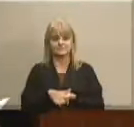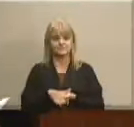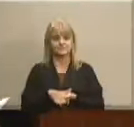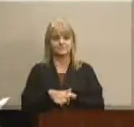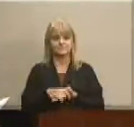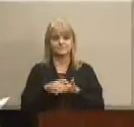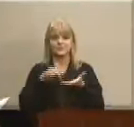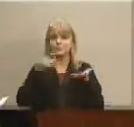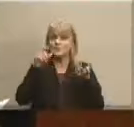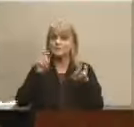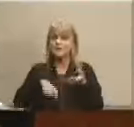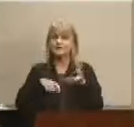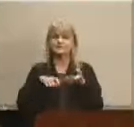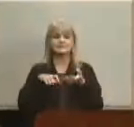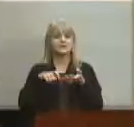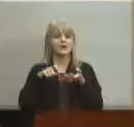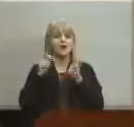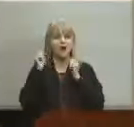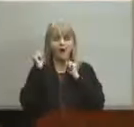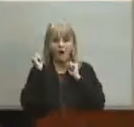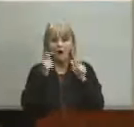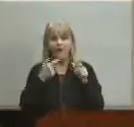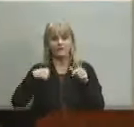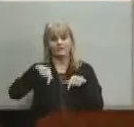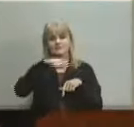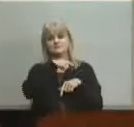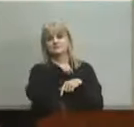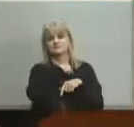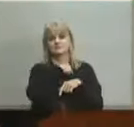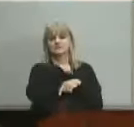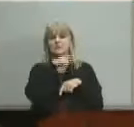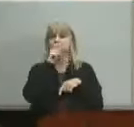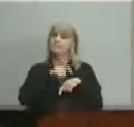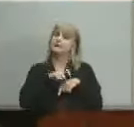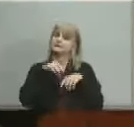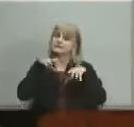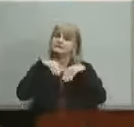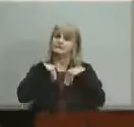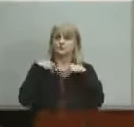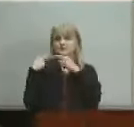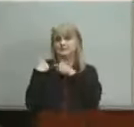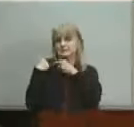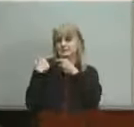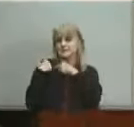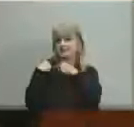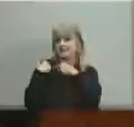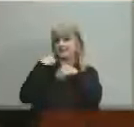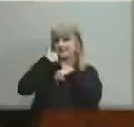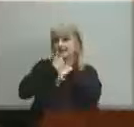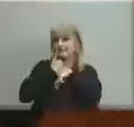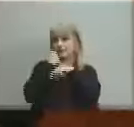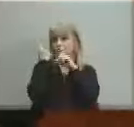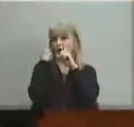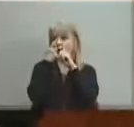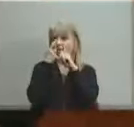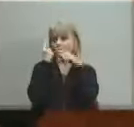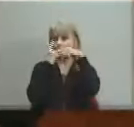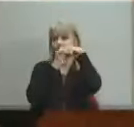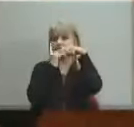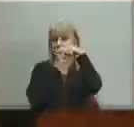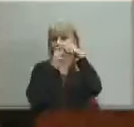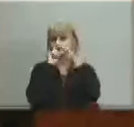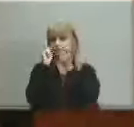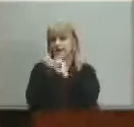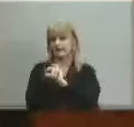we must all of us take responsibility we must set a goal for positive change